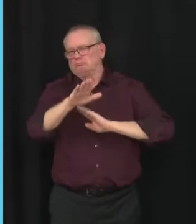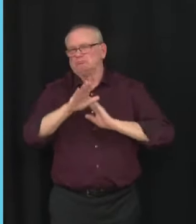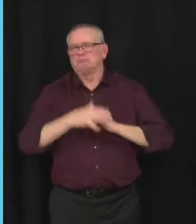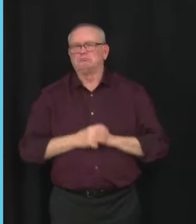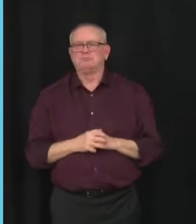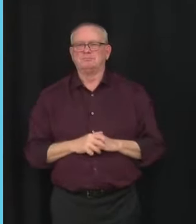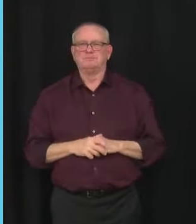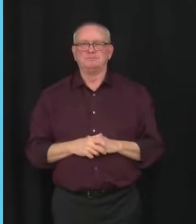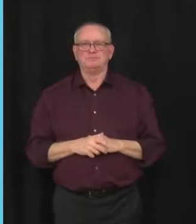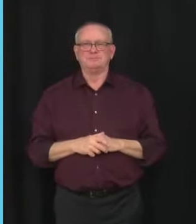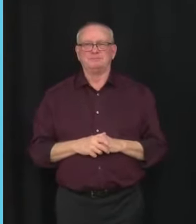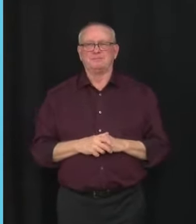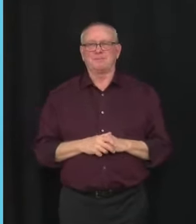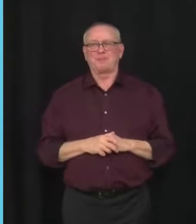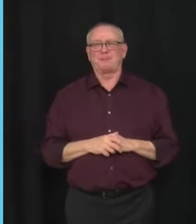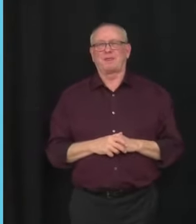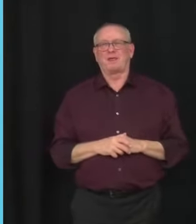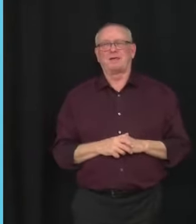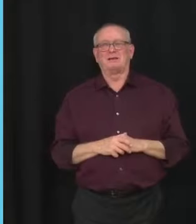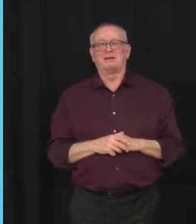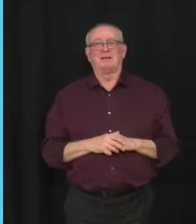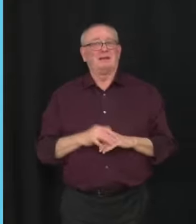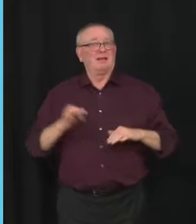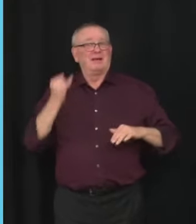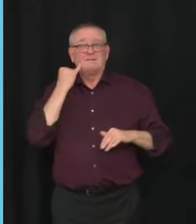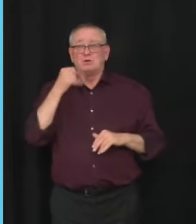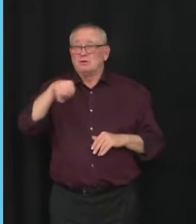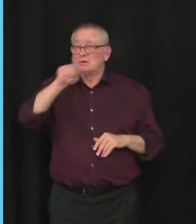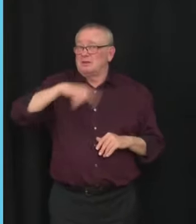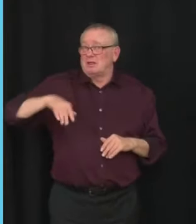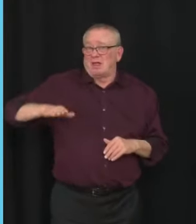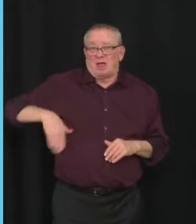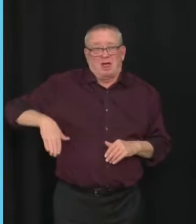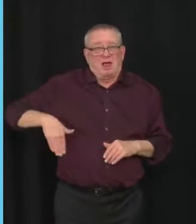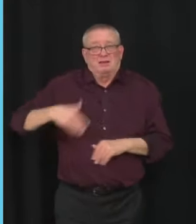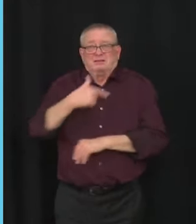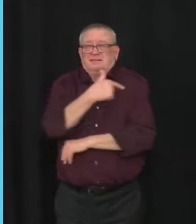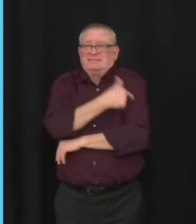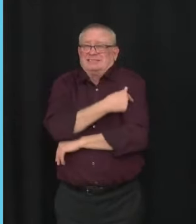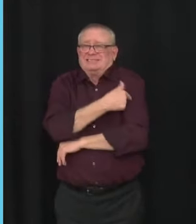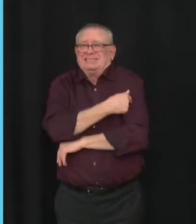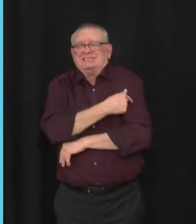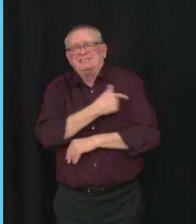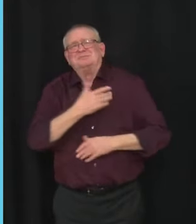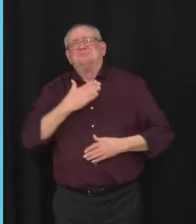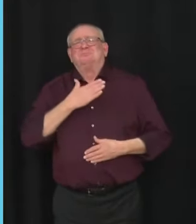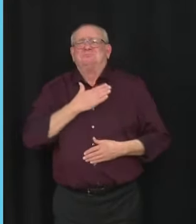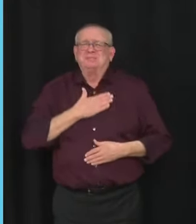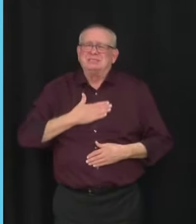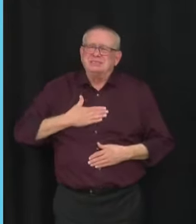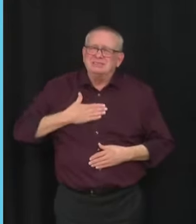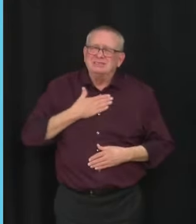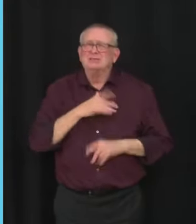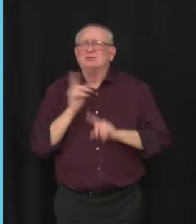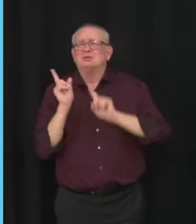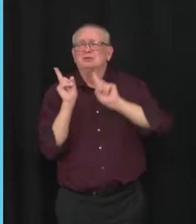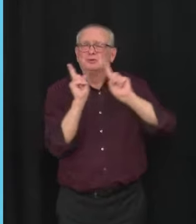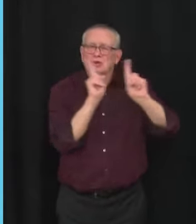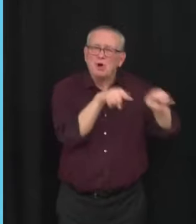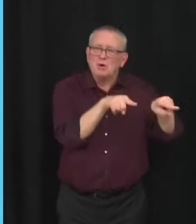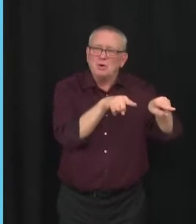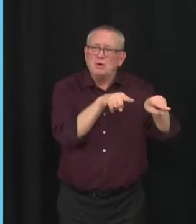% of eligible population who have not yet received your COVID-19 vaccine, please do so now. It's never too late.